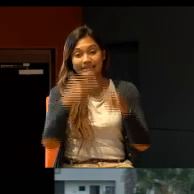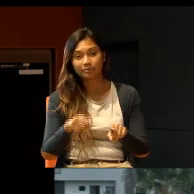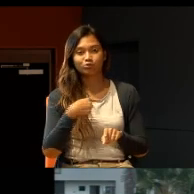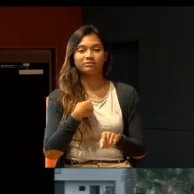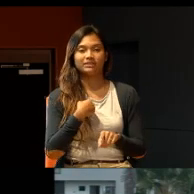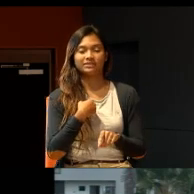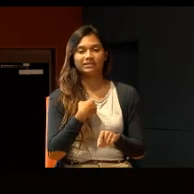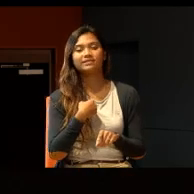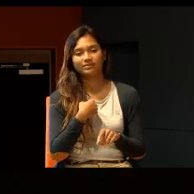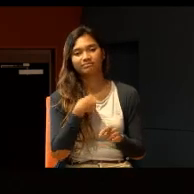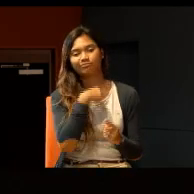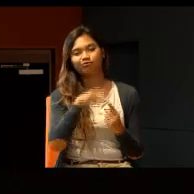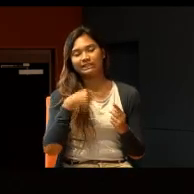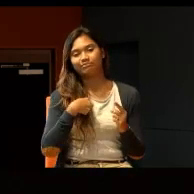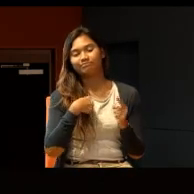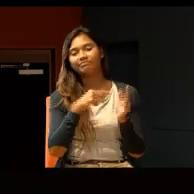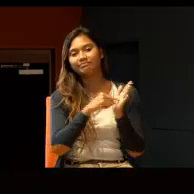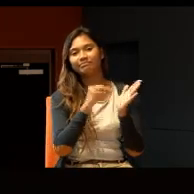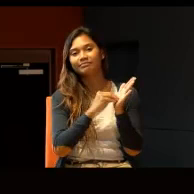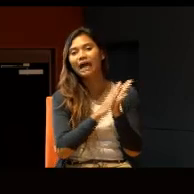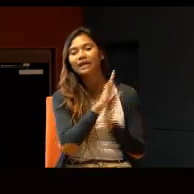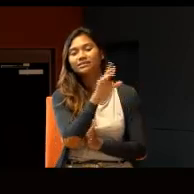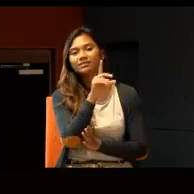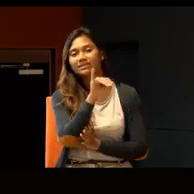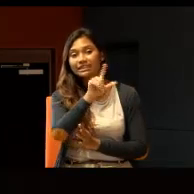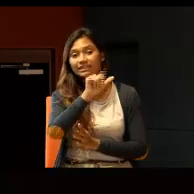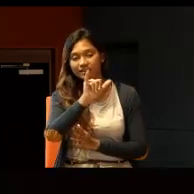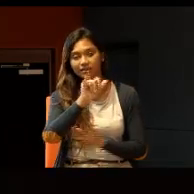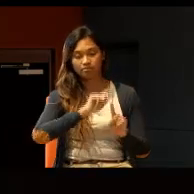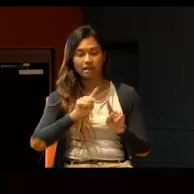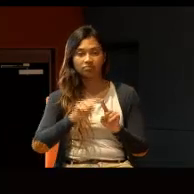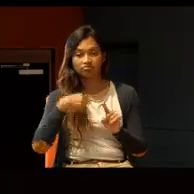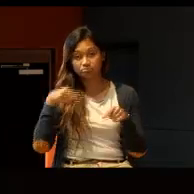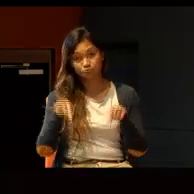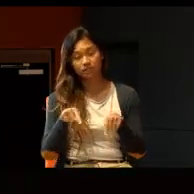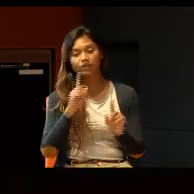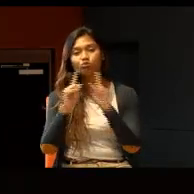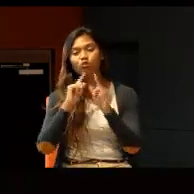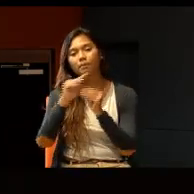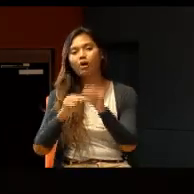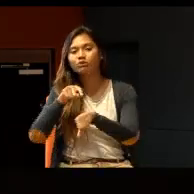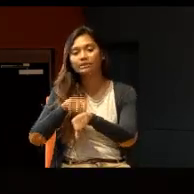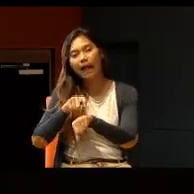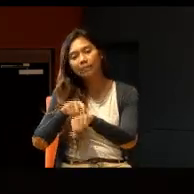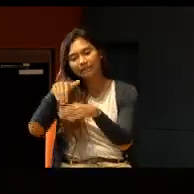But what I want to talk about is my time with the school and